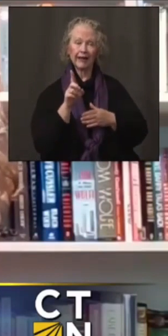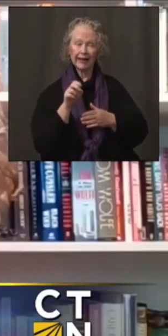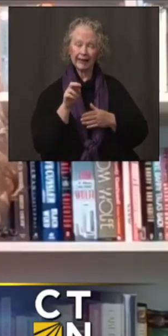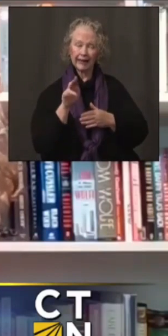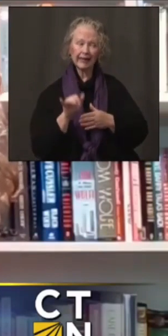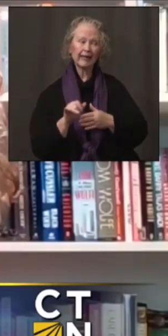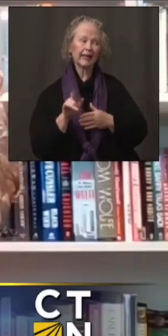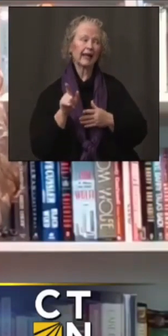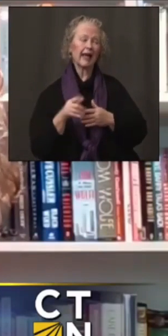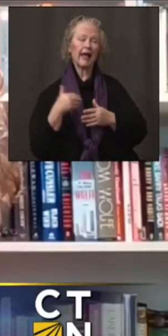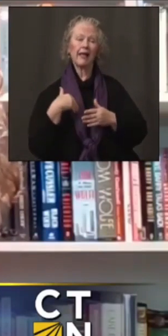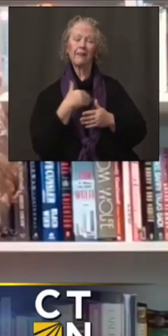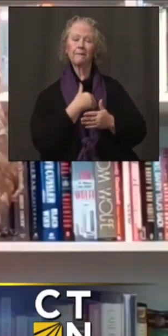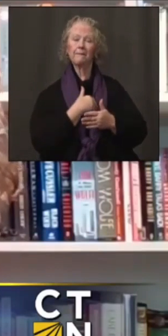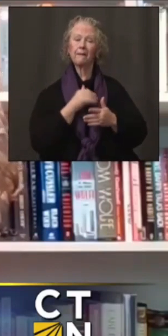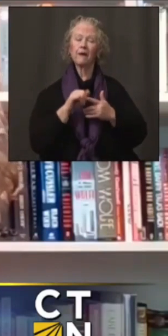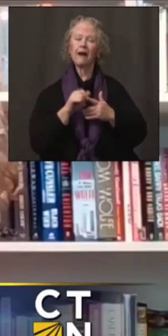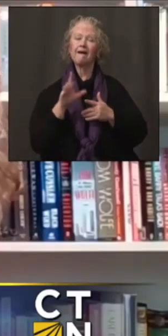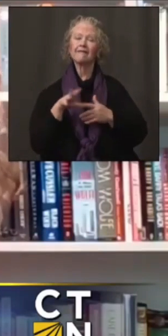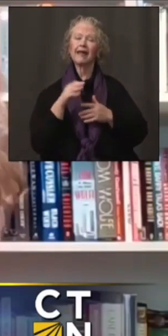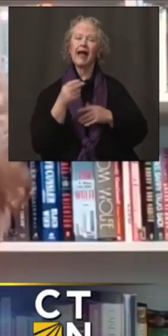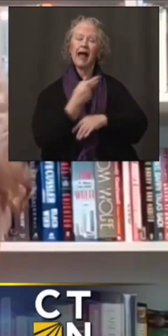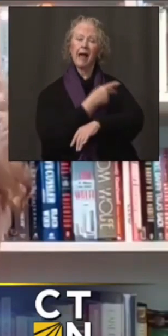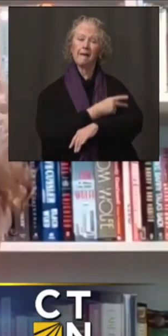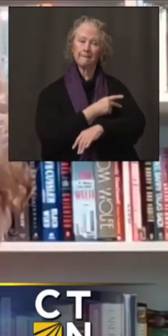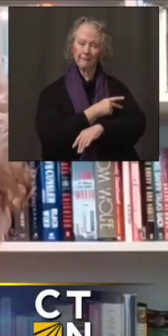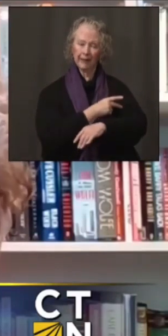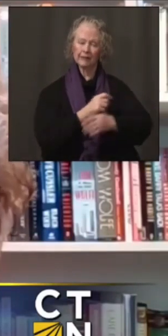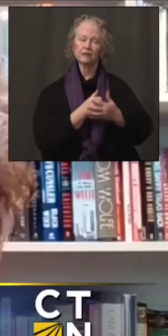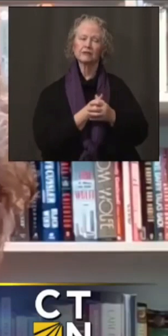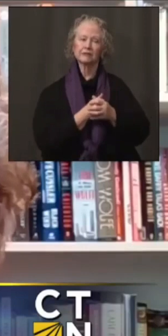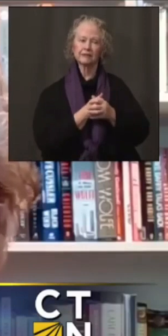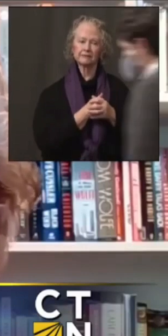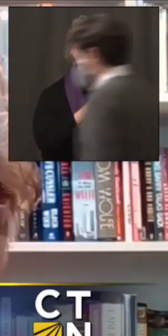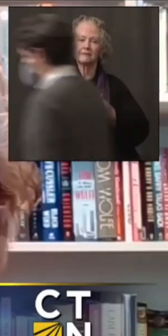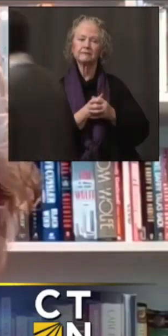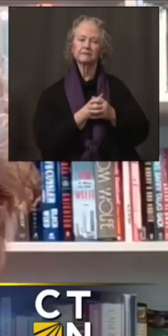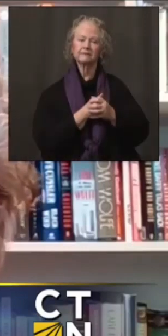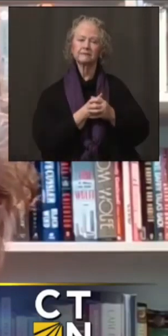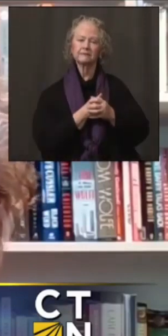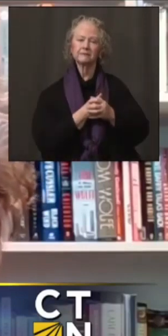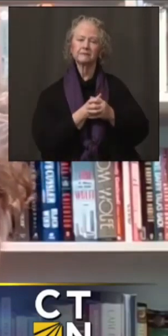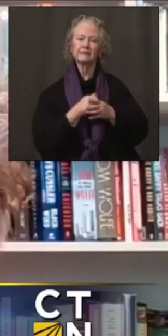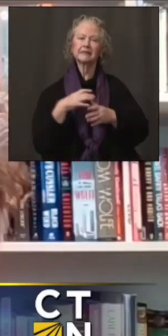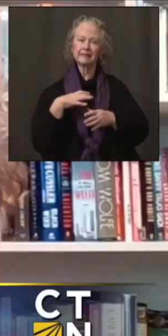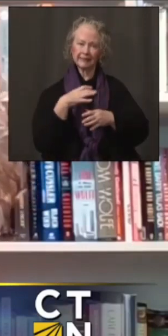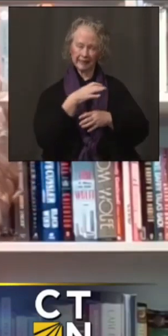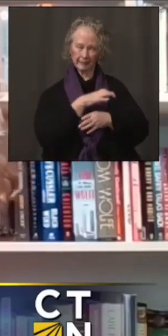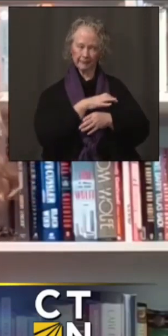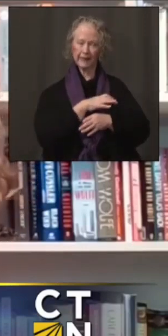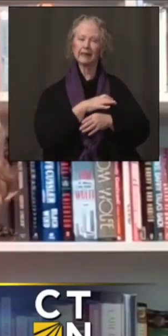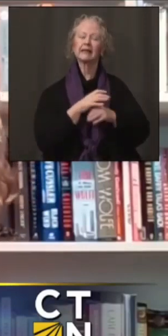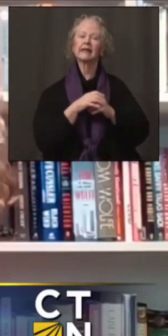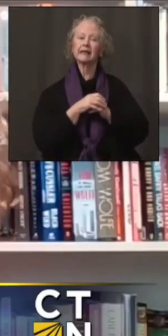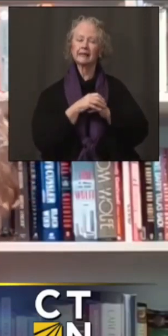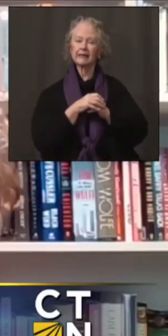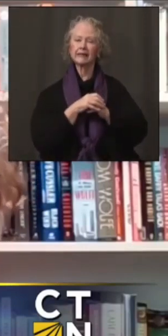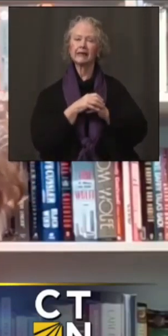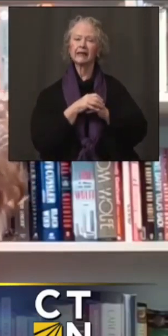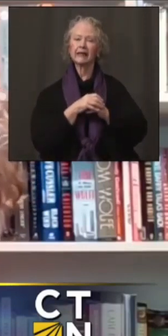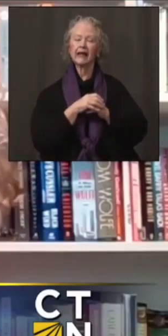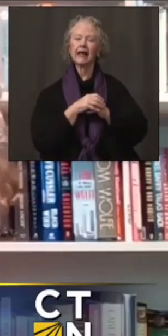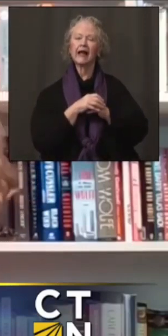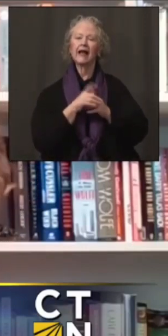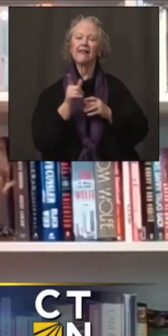members of the allocation subcommittee of your vaccine advisory group. They have been working